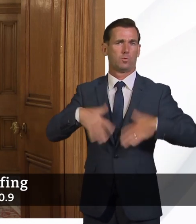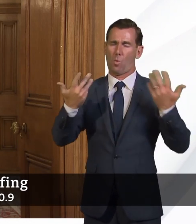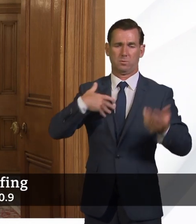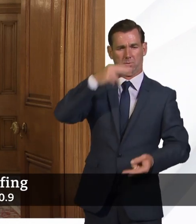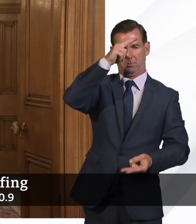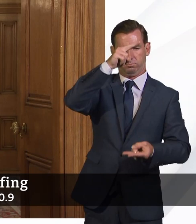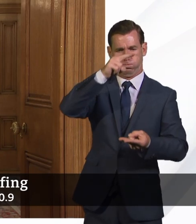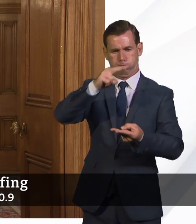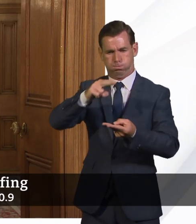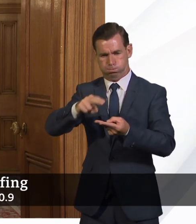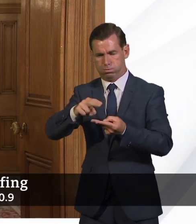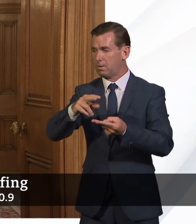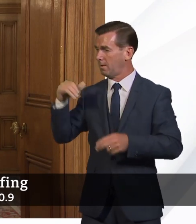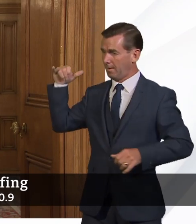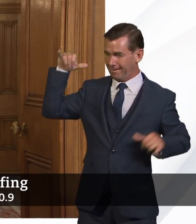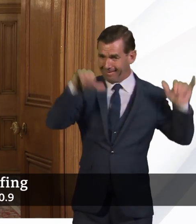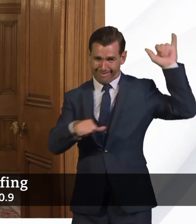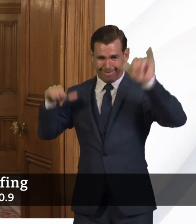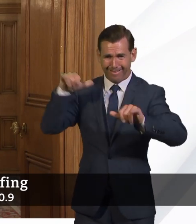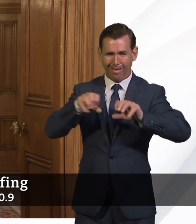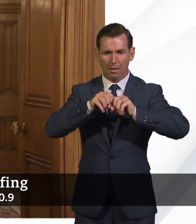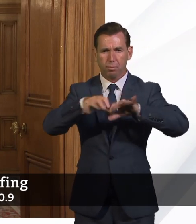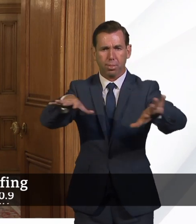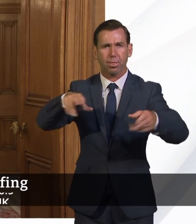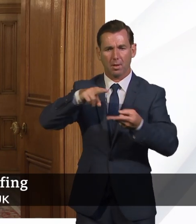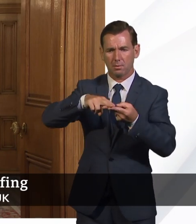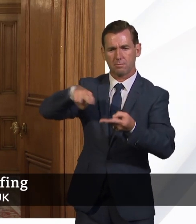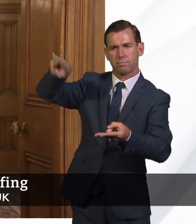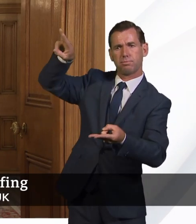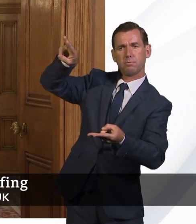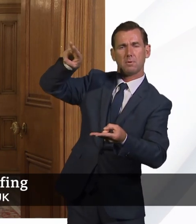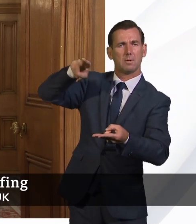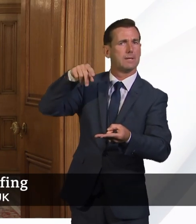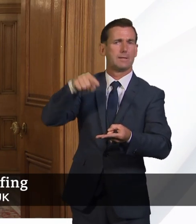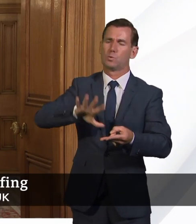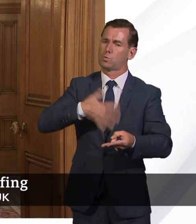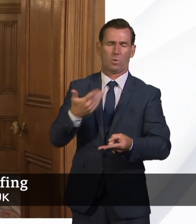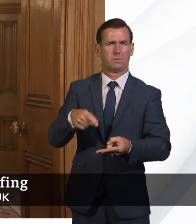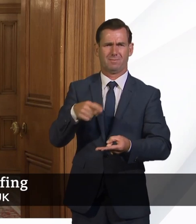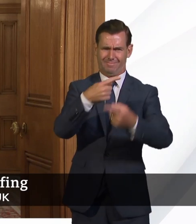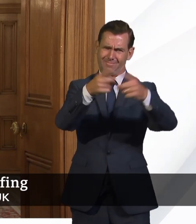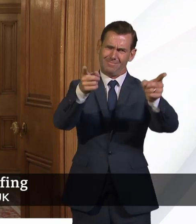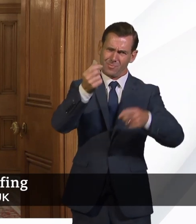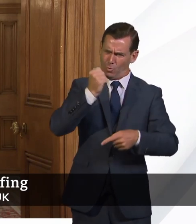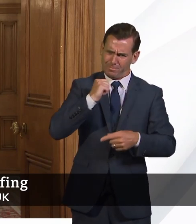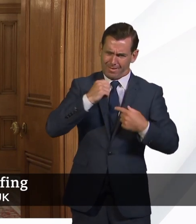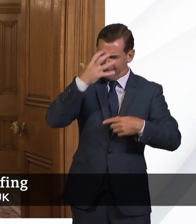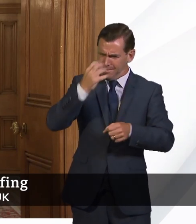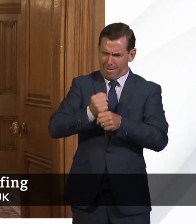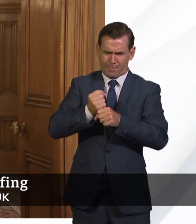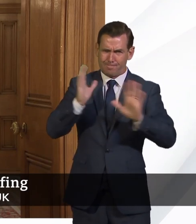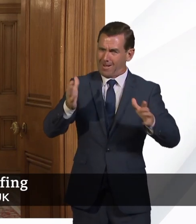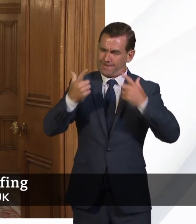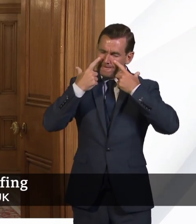wave situation, which rather leads into your second question, people would expect us not to do that and to take every precaution